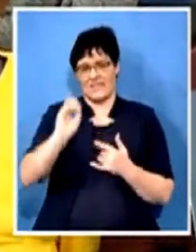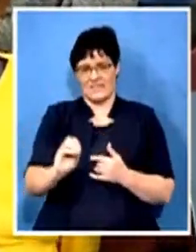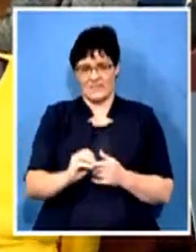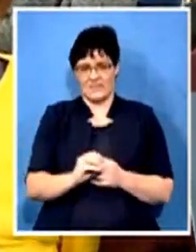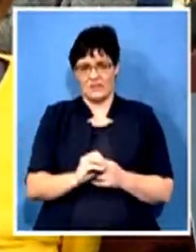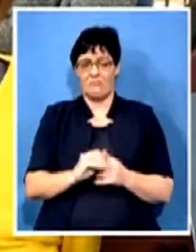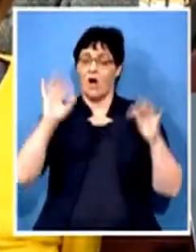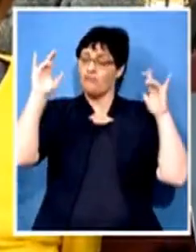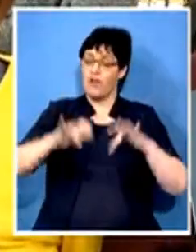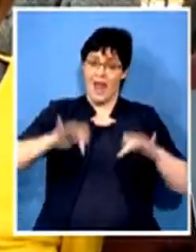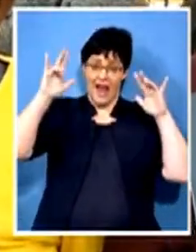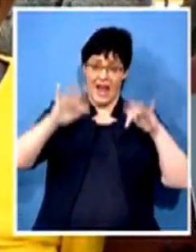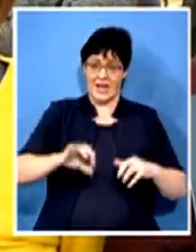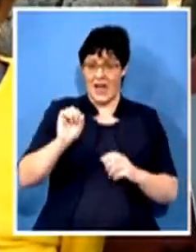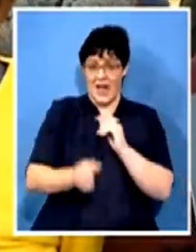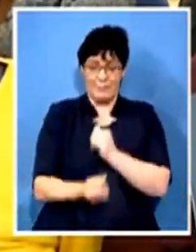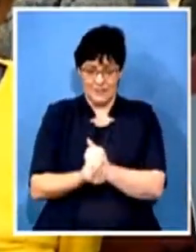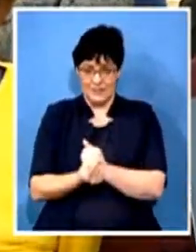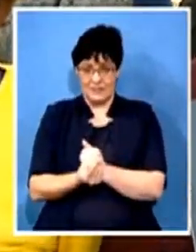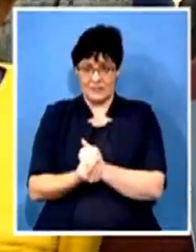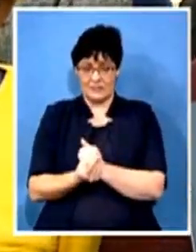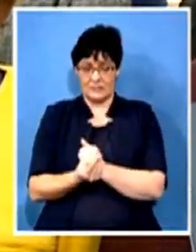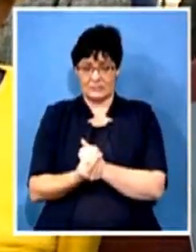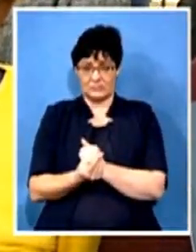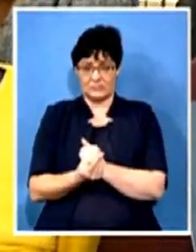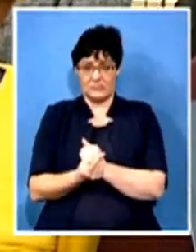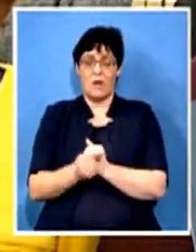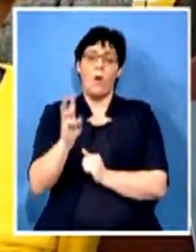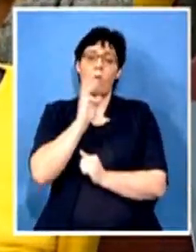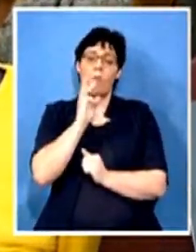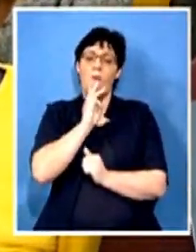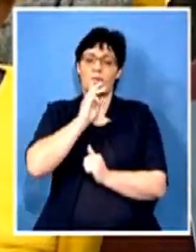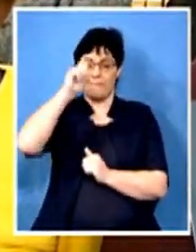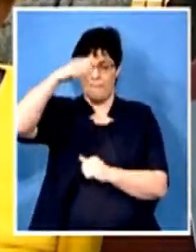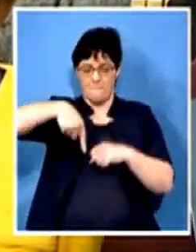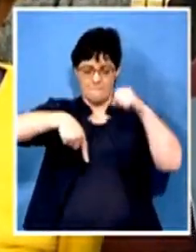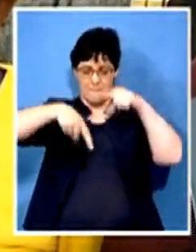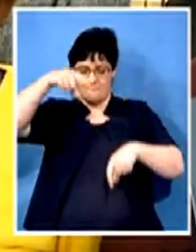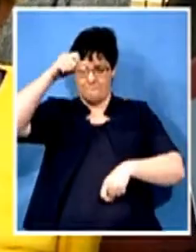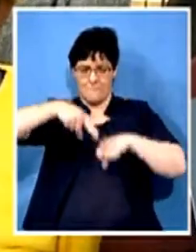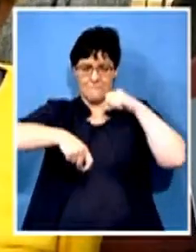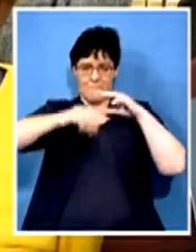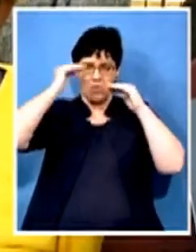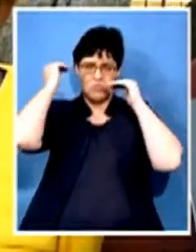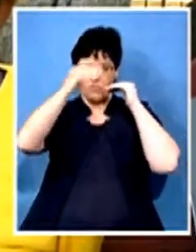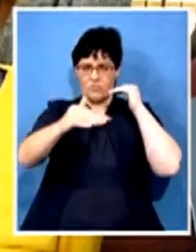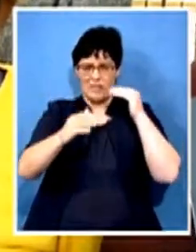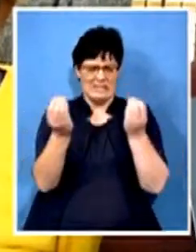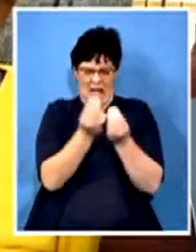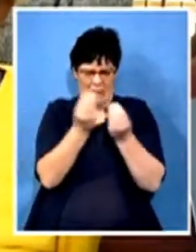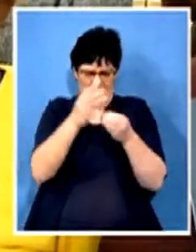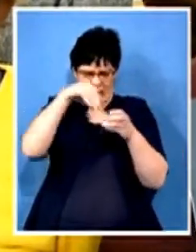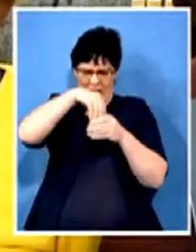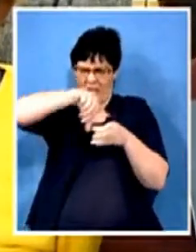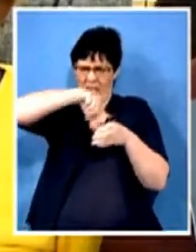know there's water coming in through the roof and that there's some substance that she believes that over the years has